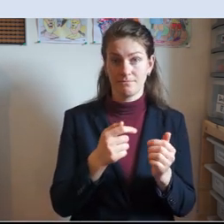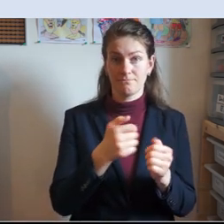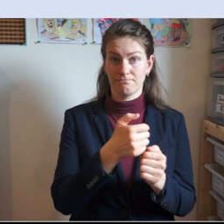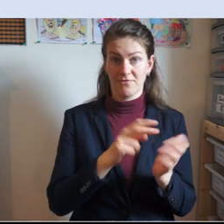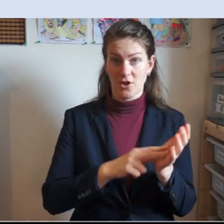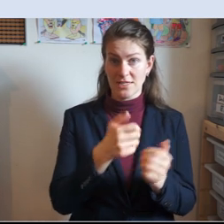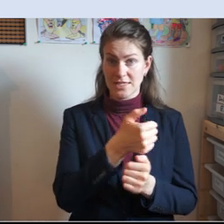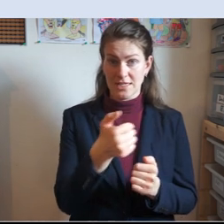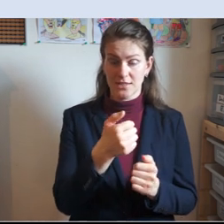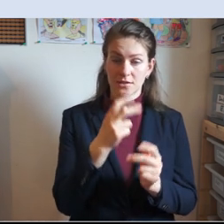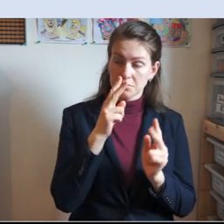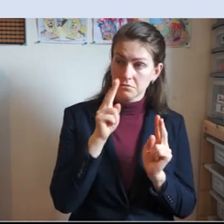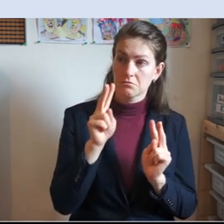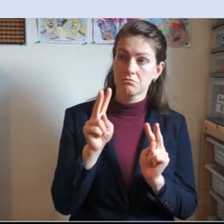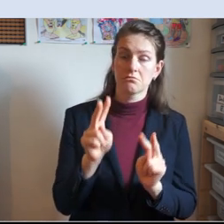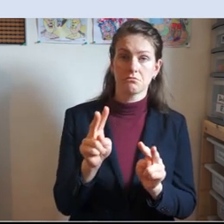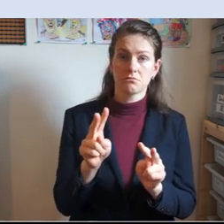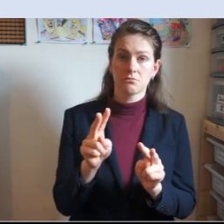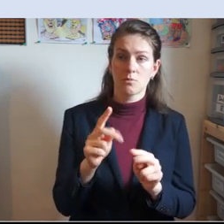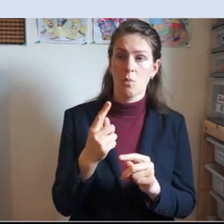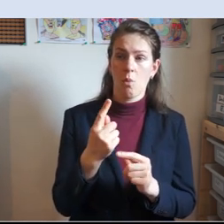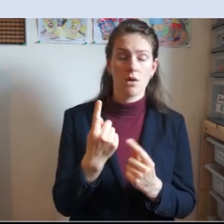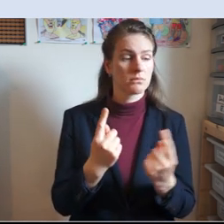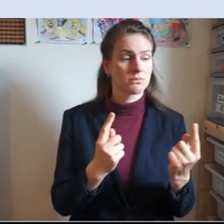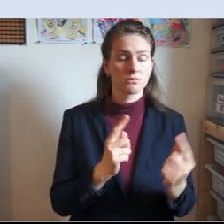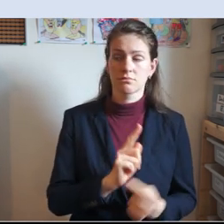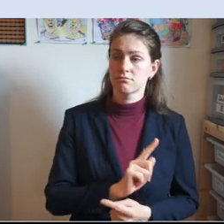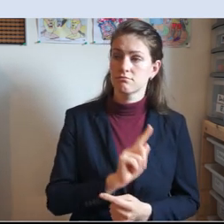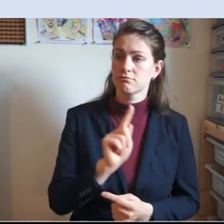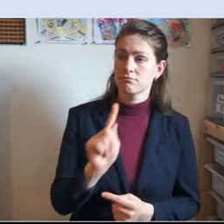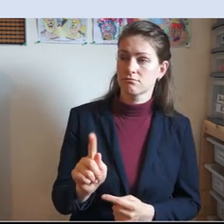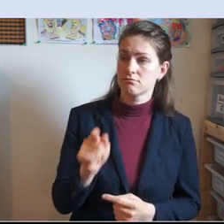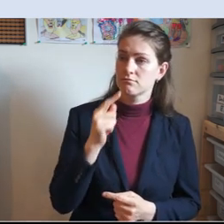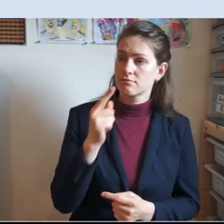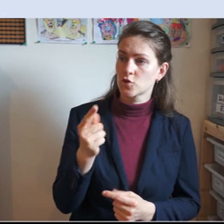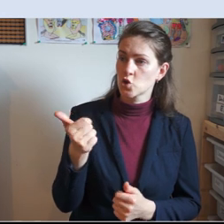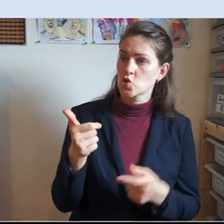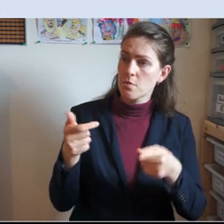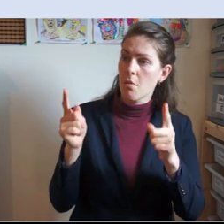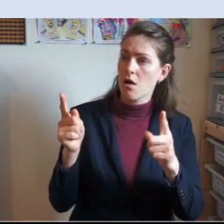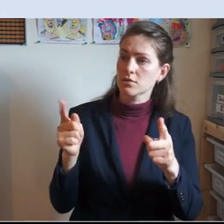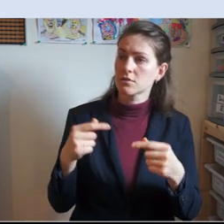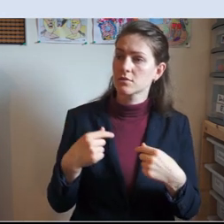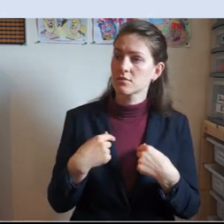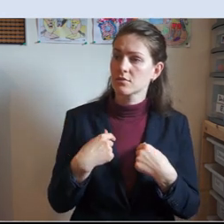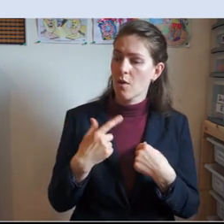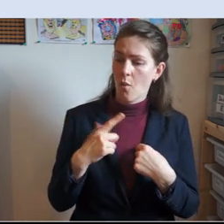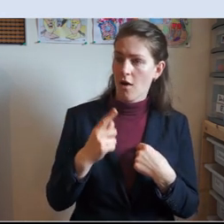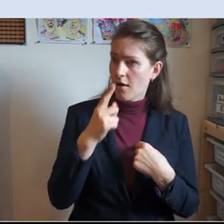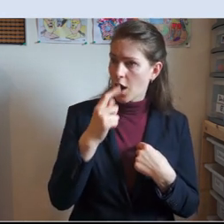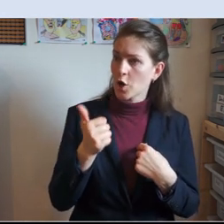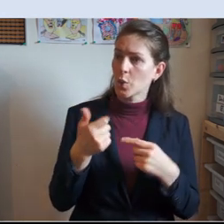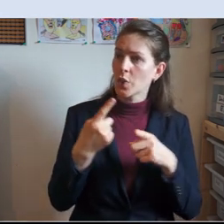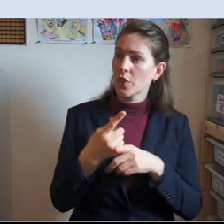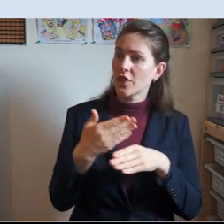16. And behold, one came and said unto him, Good Master, what good